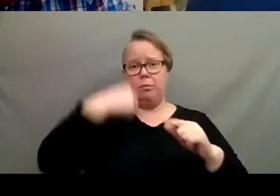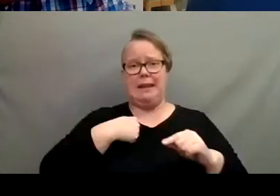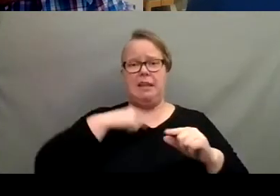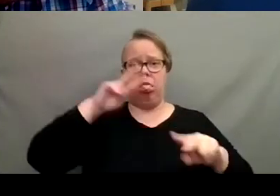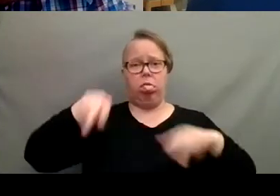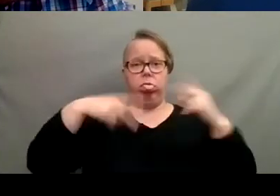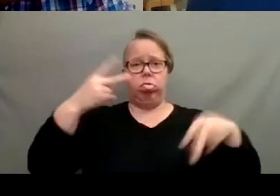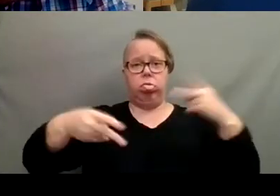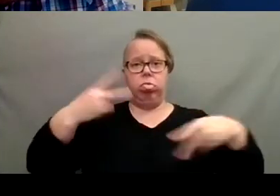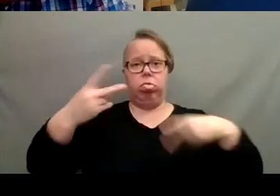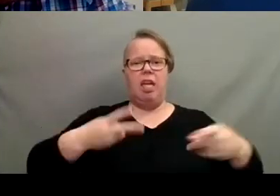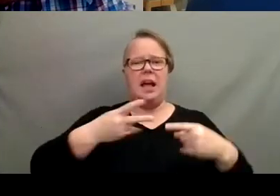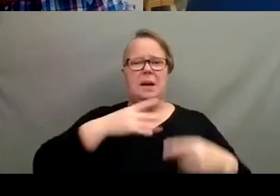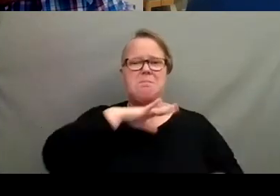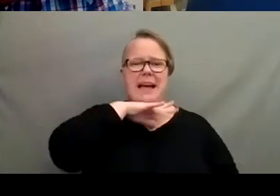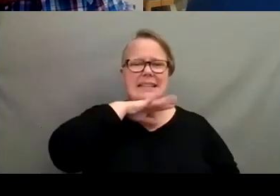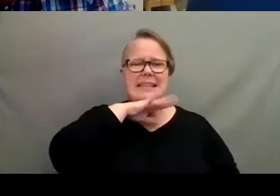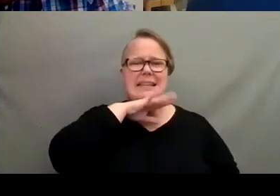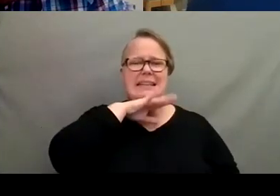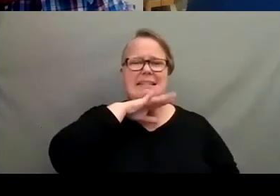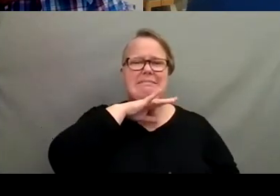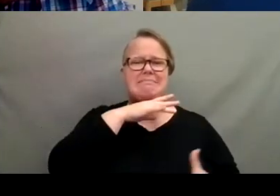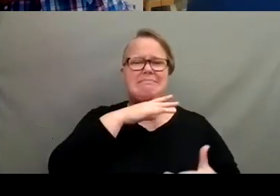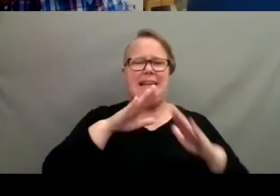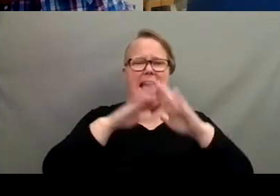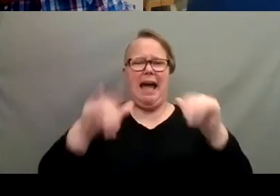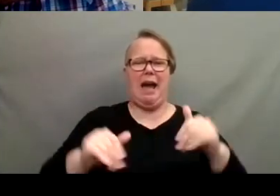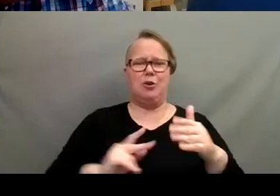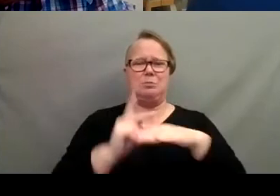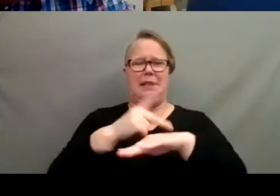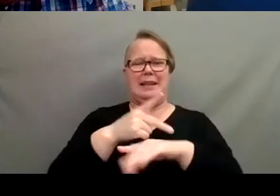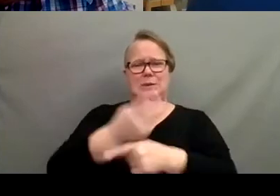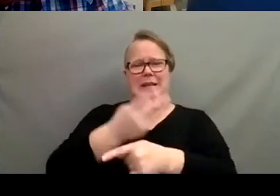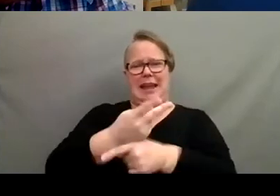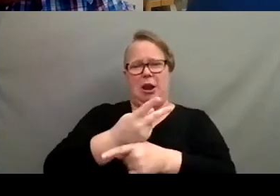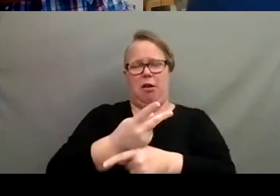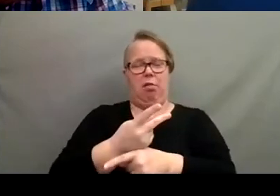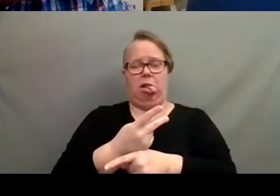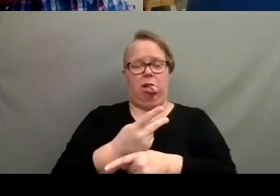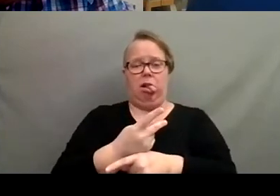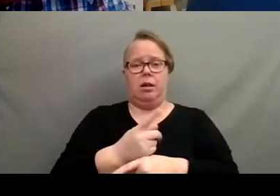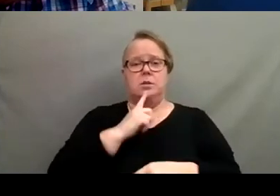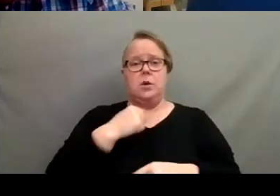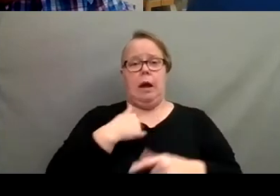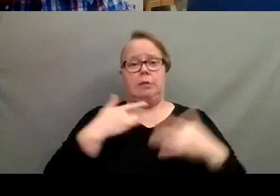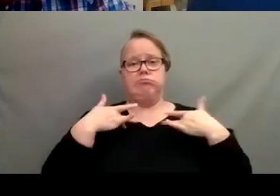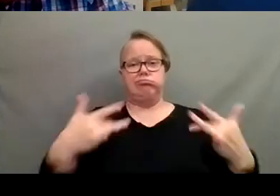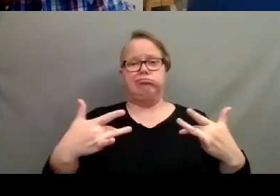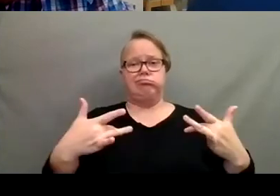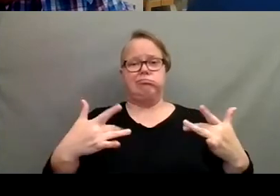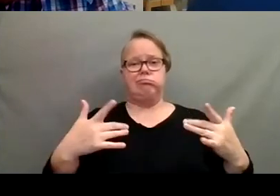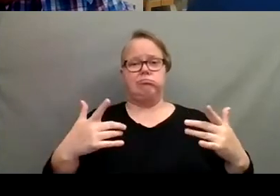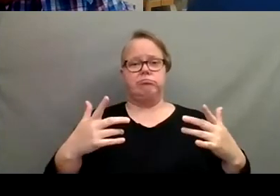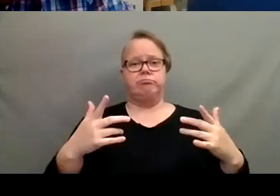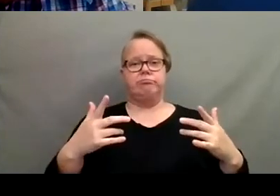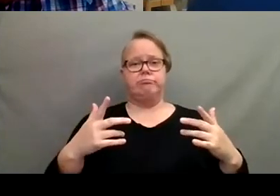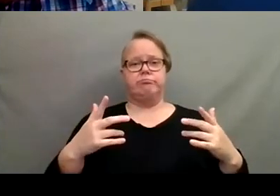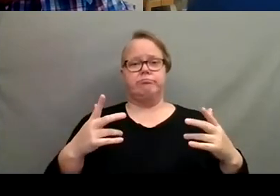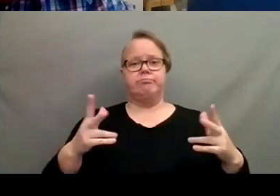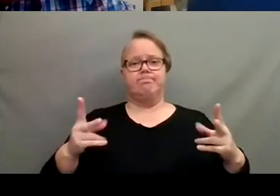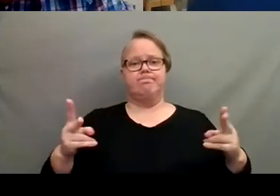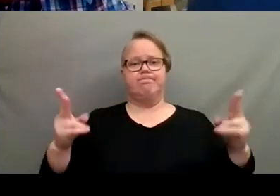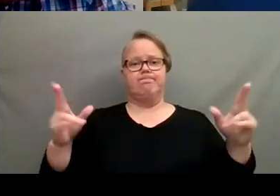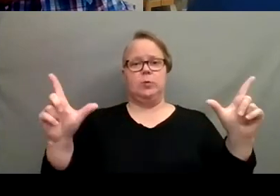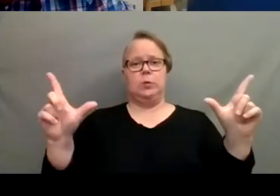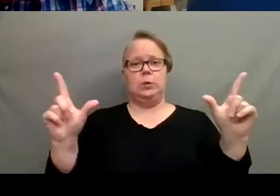of leaves and it's just a messy, uh, kind of houseplant to deal with. So I do tend to like to, um, cut it